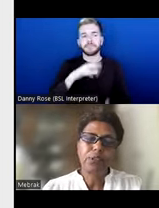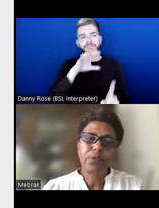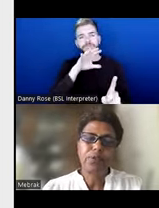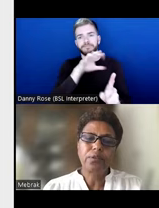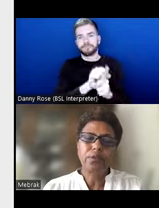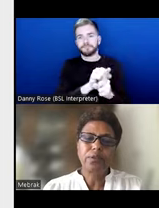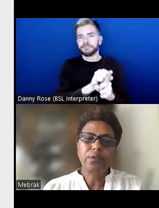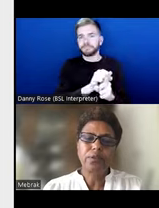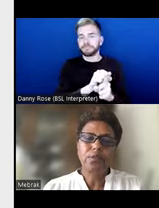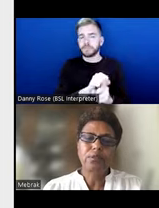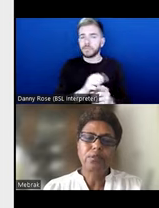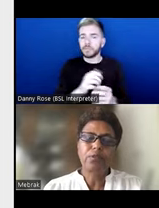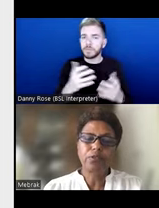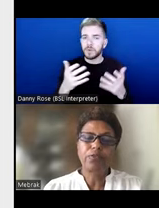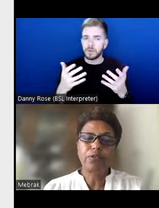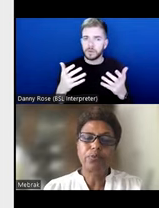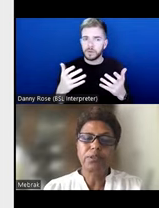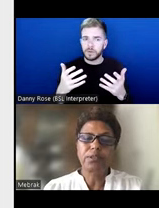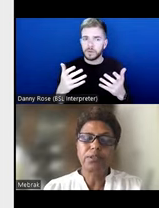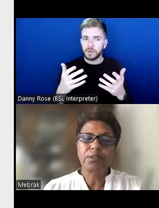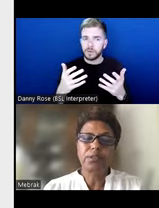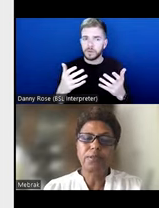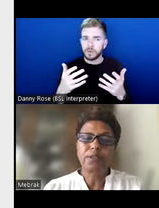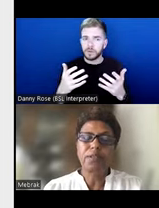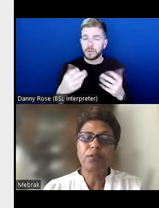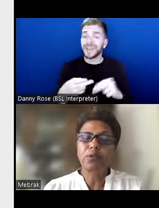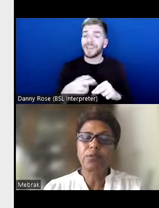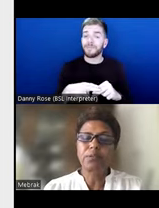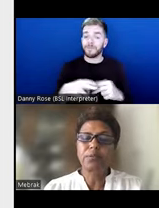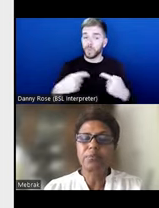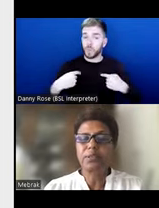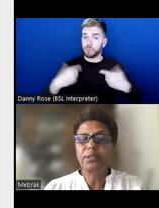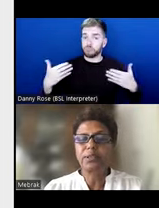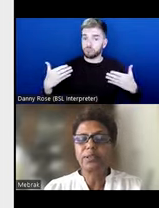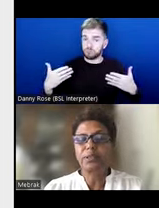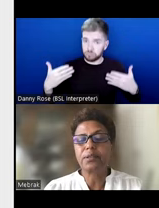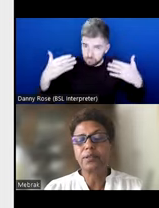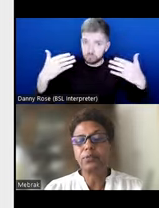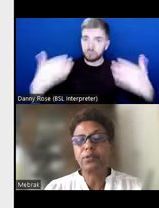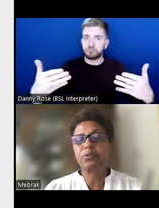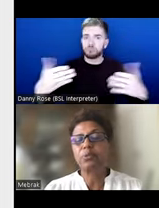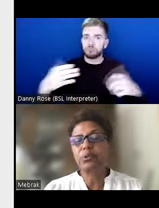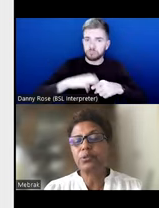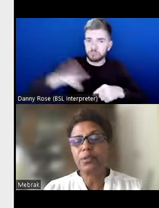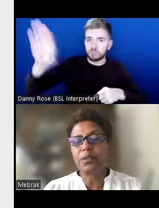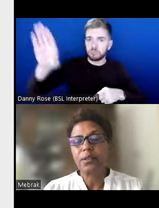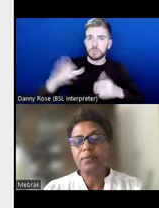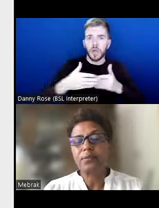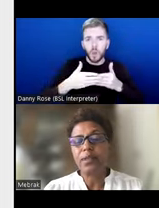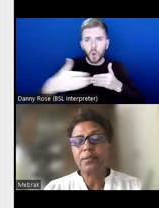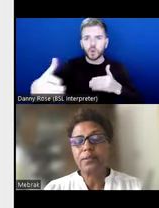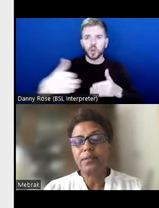if we go in to go forward, a long term community engagement, including what we're talking,